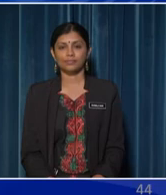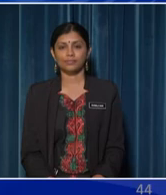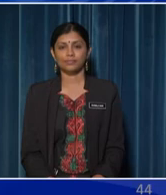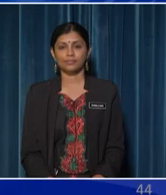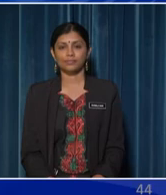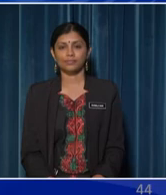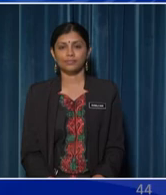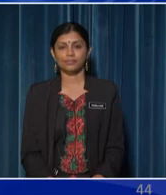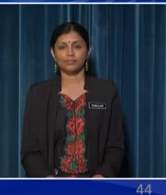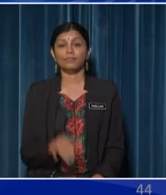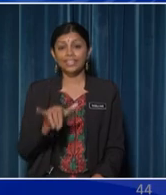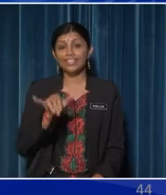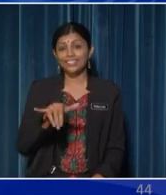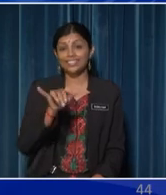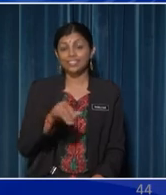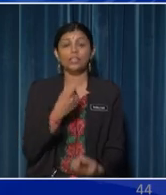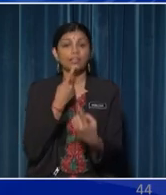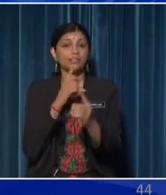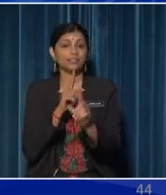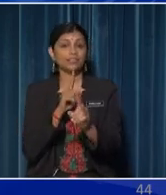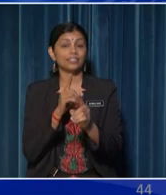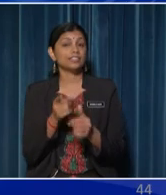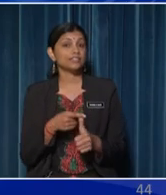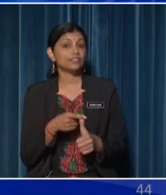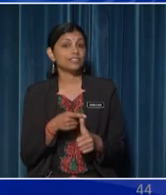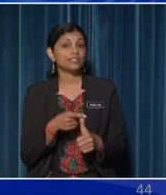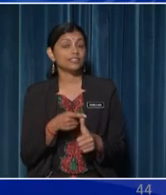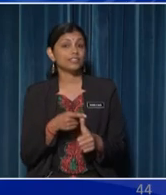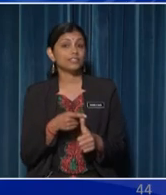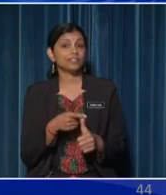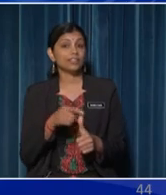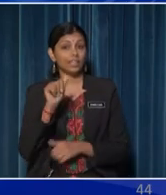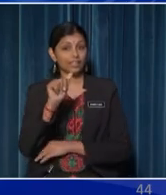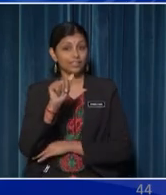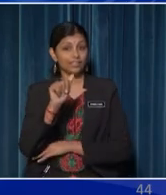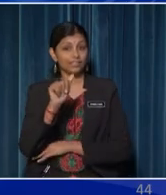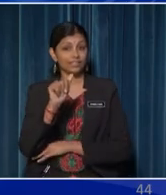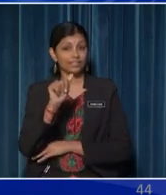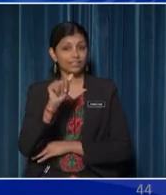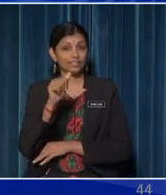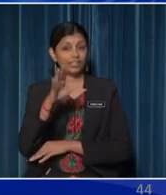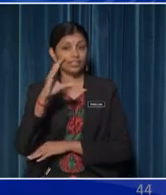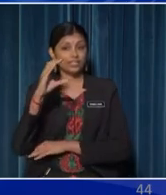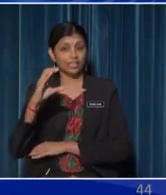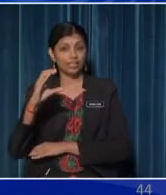Yes! The answer is A, C,